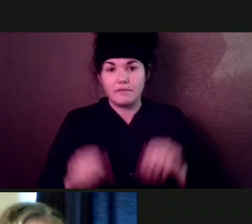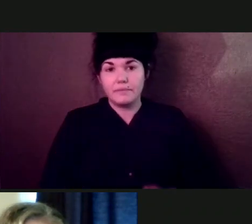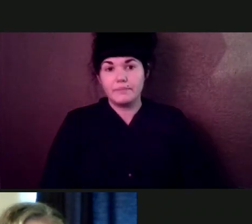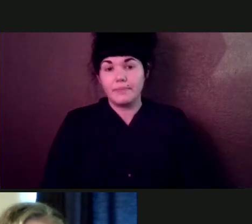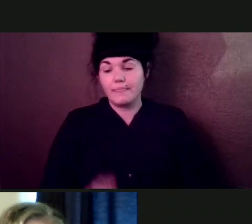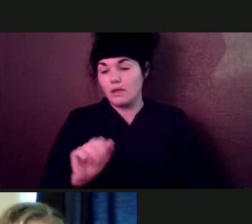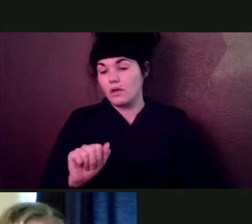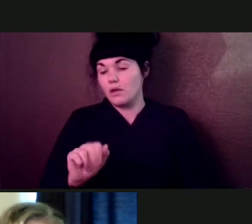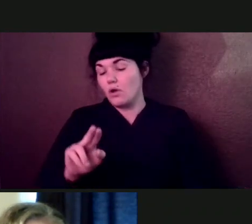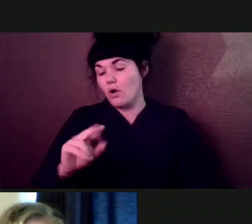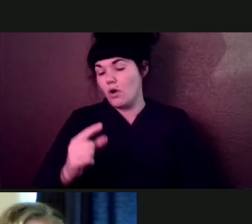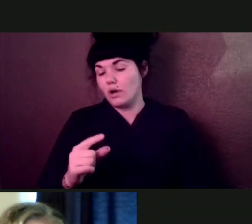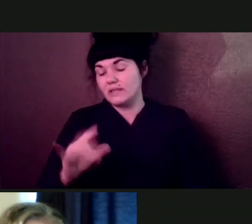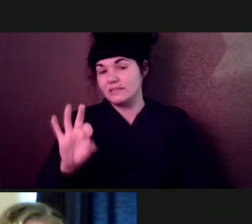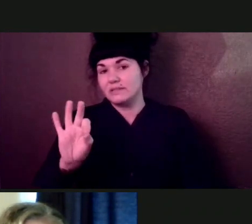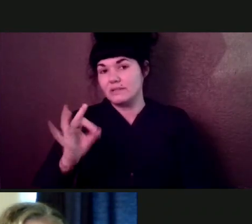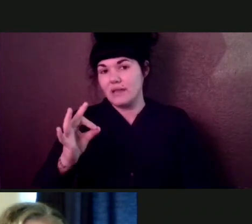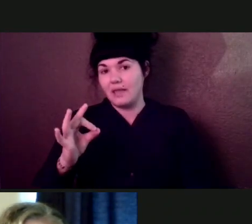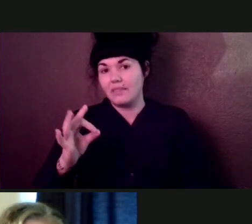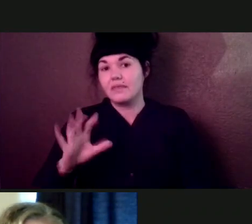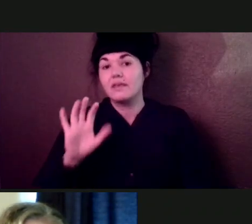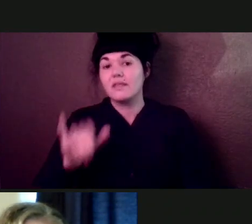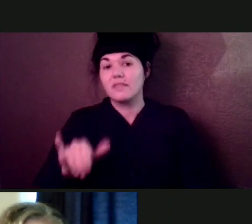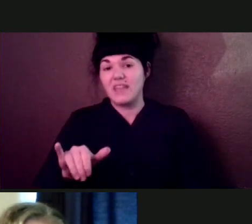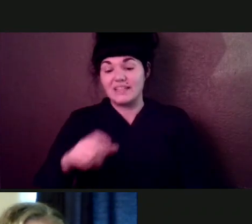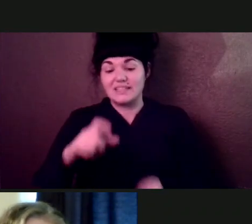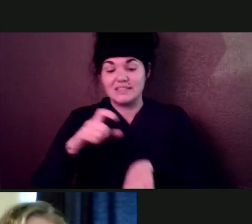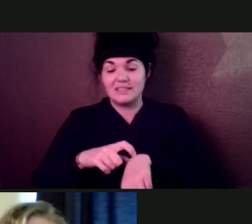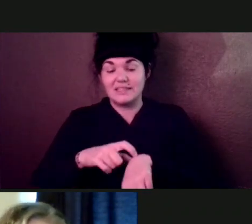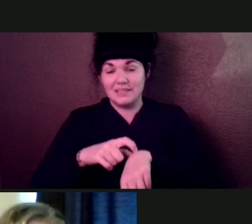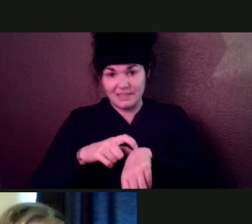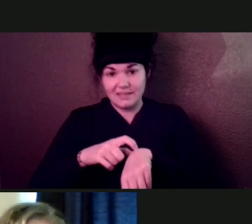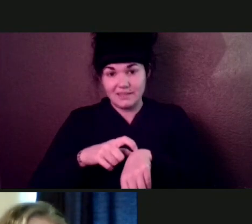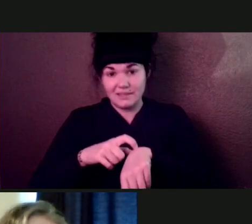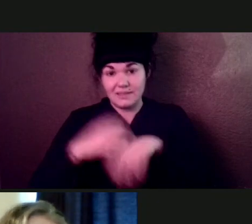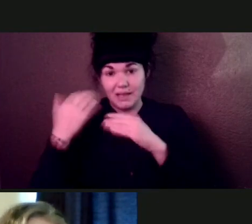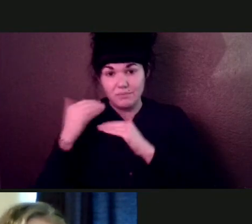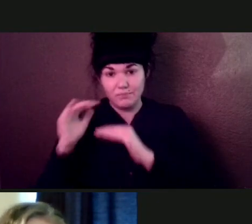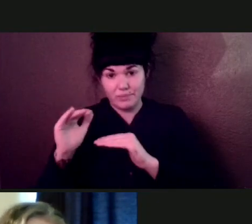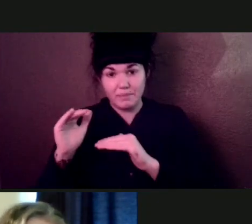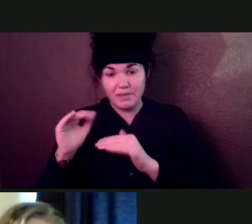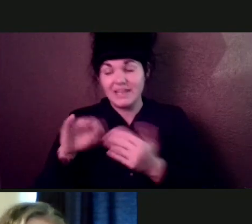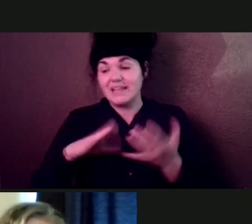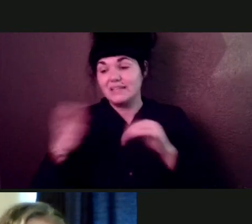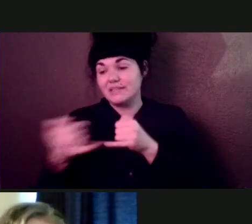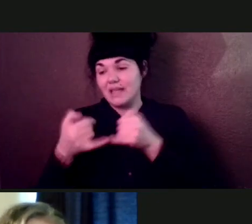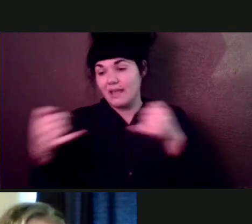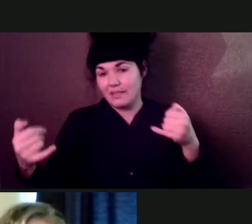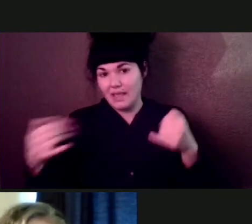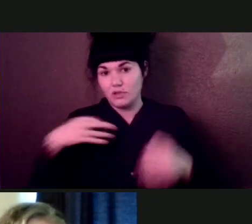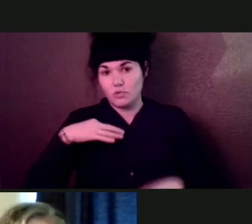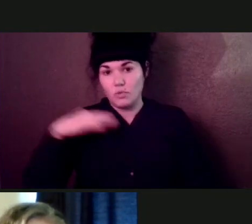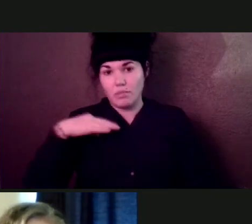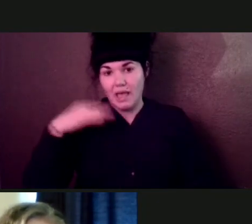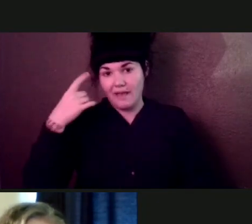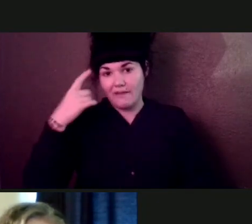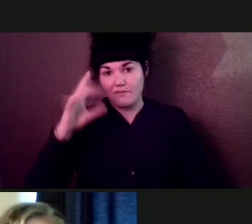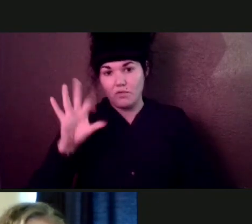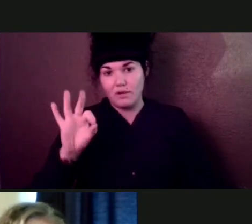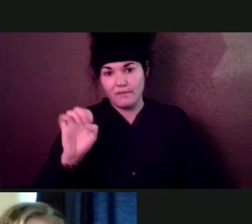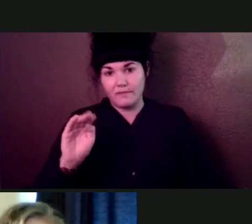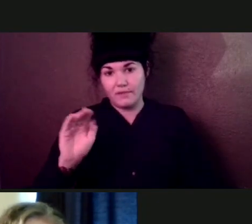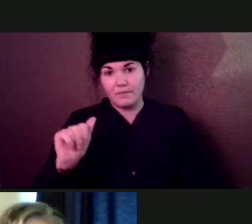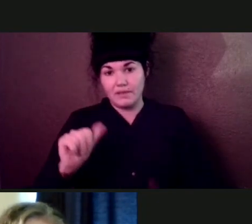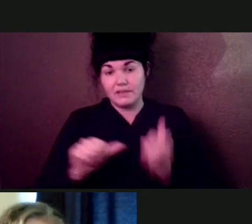deadline also to apply for FEMA assistance. So take pictures, document, get all the resources you can. So as I